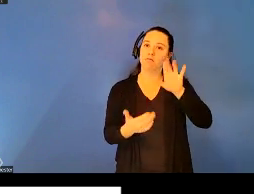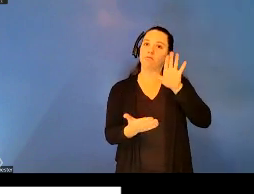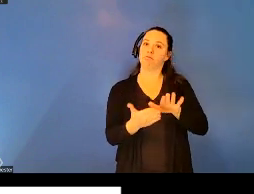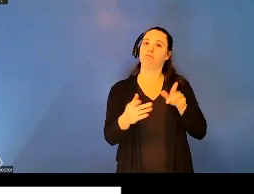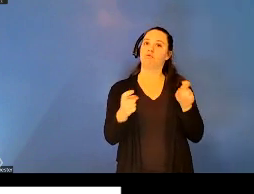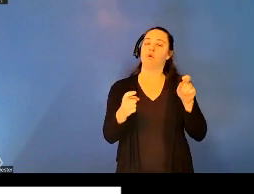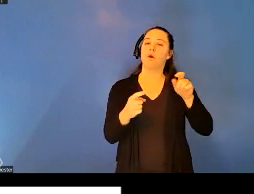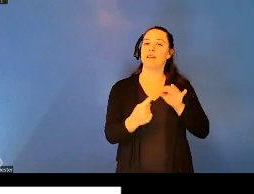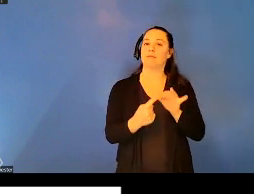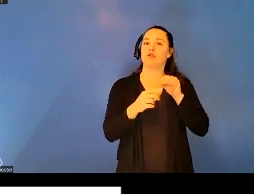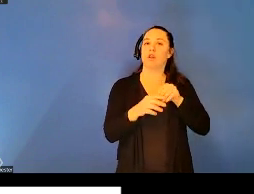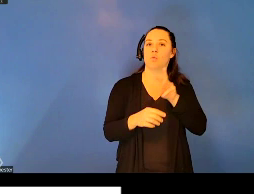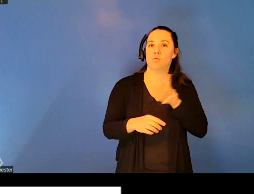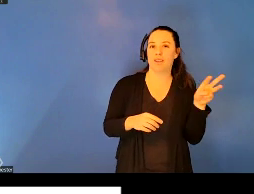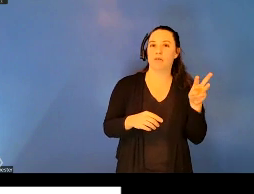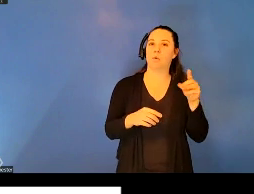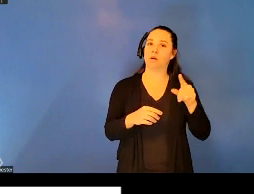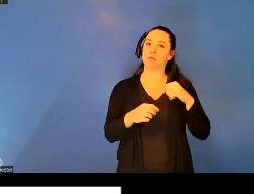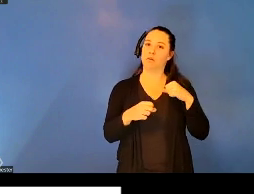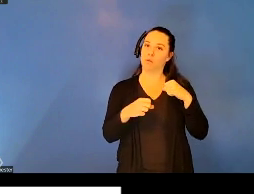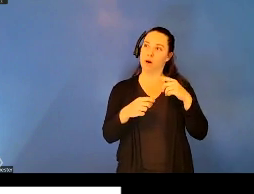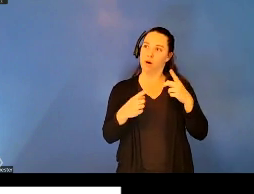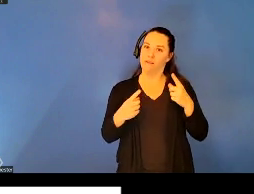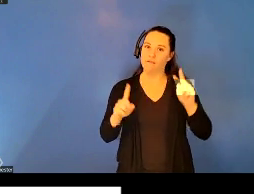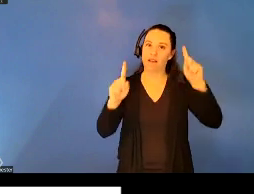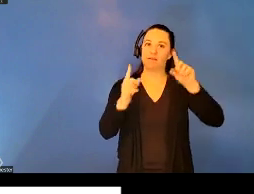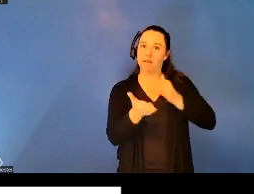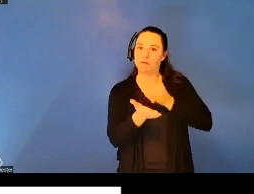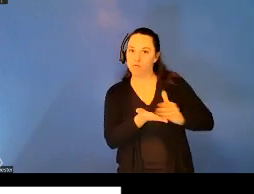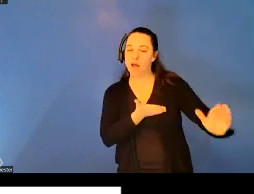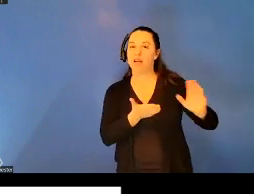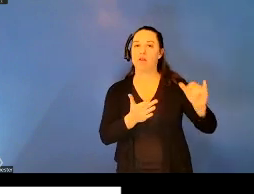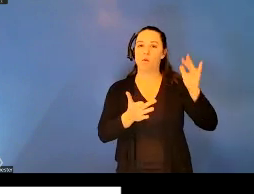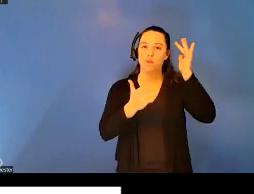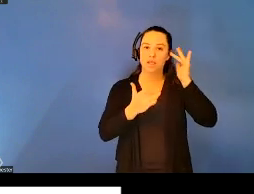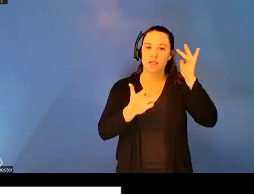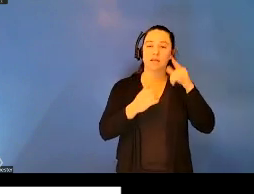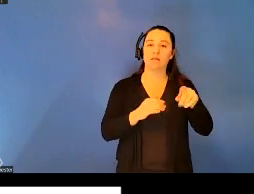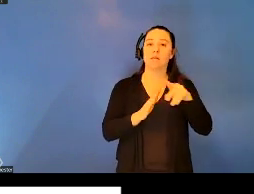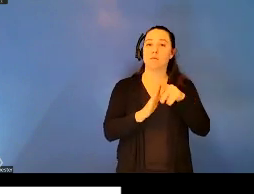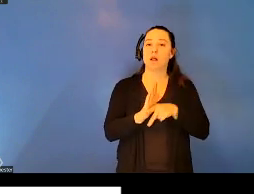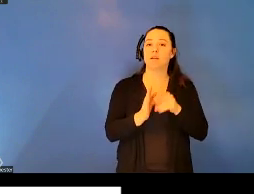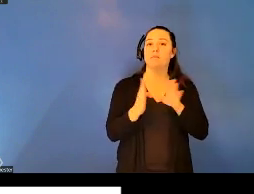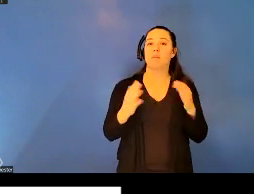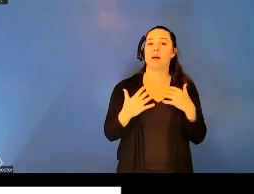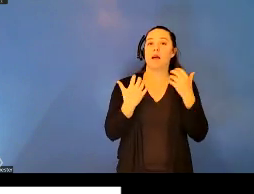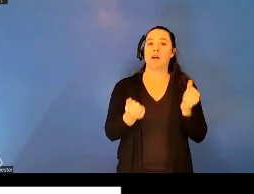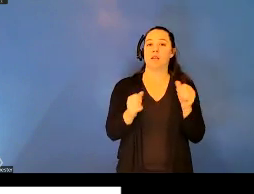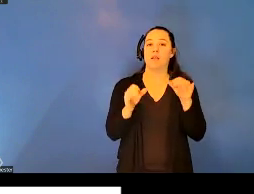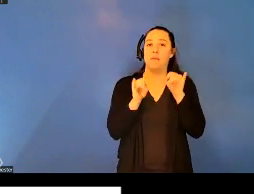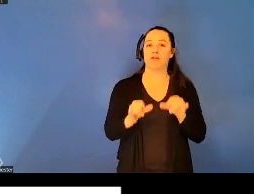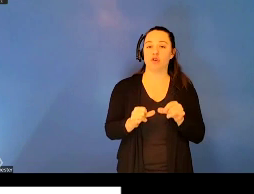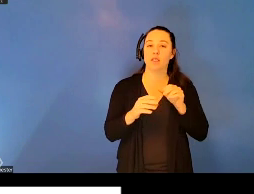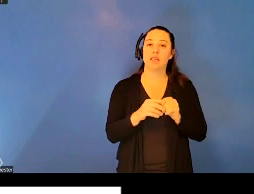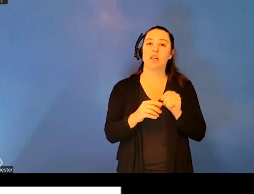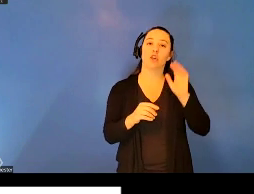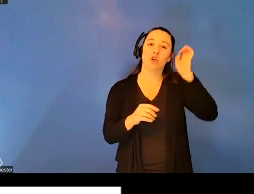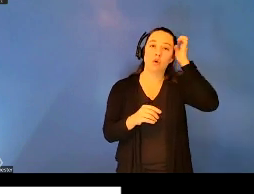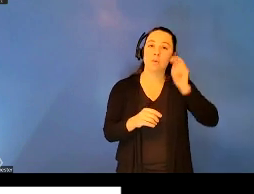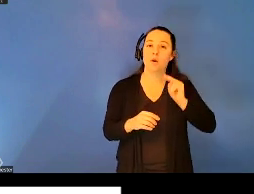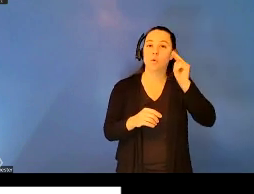campaigns against them were waged. Policy and public health measures in the 20th century in much of Europe and North America shifted questions,